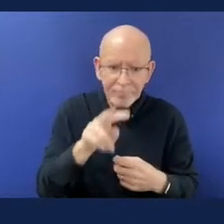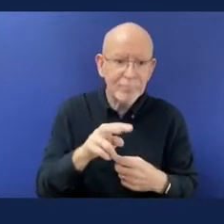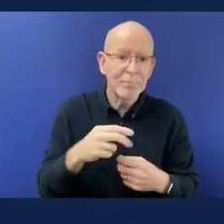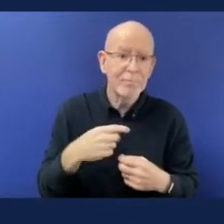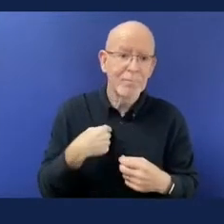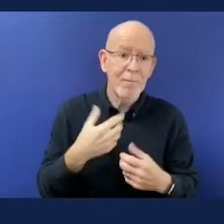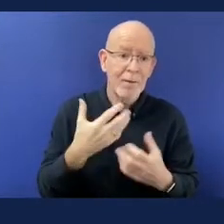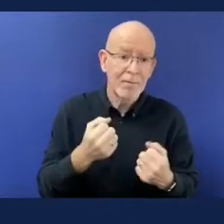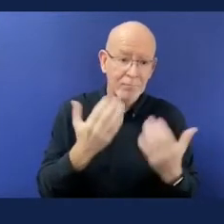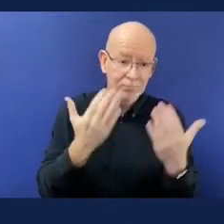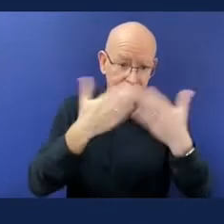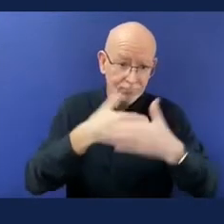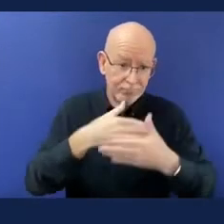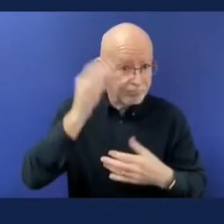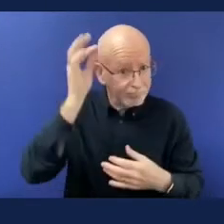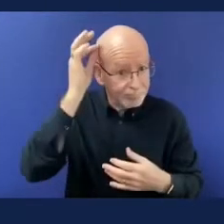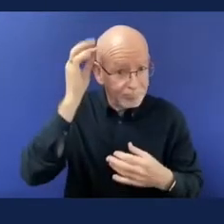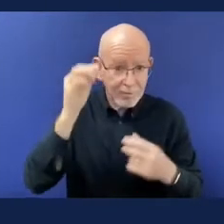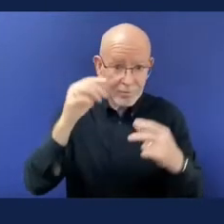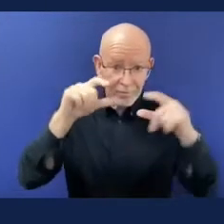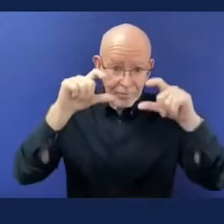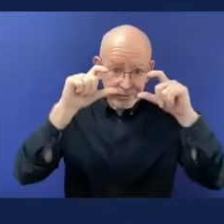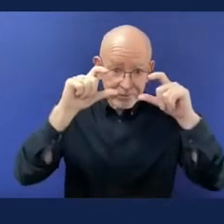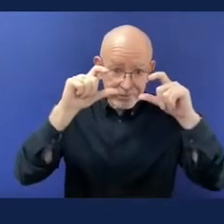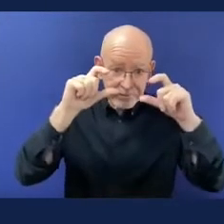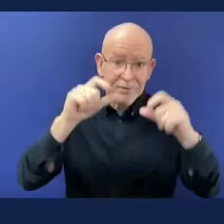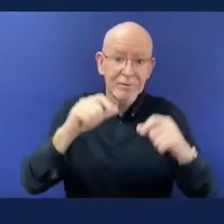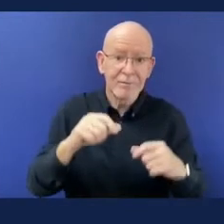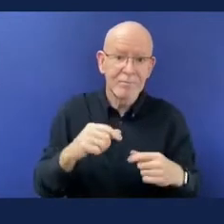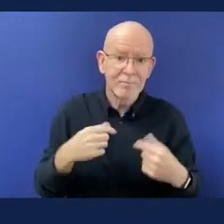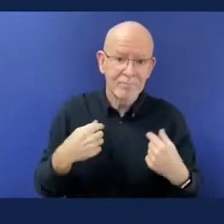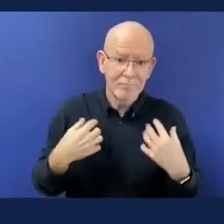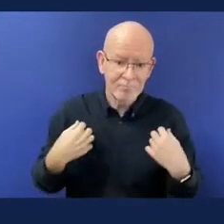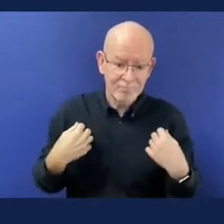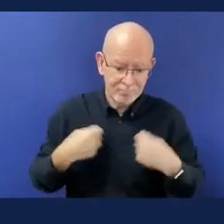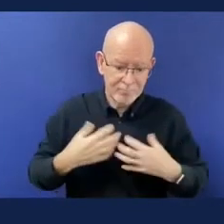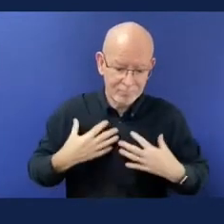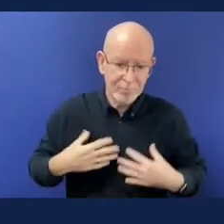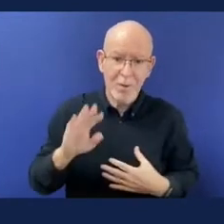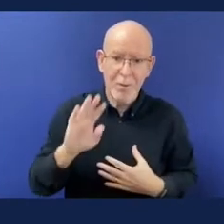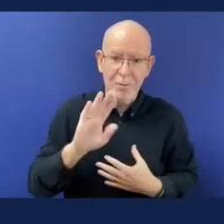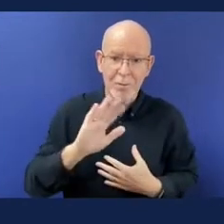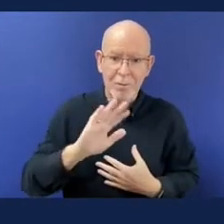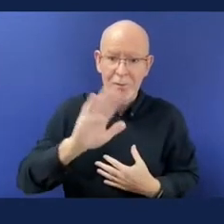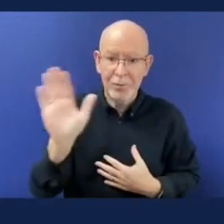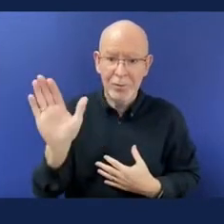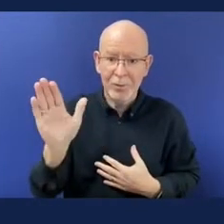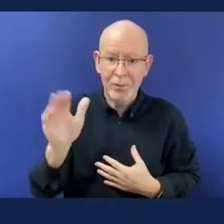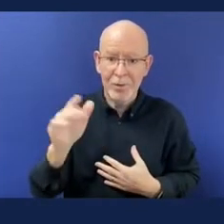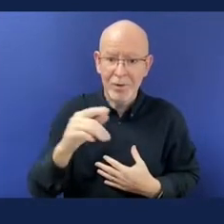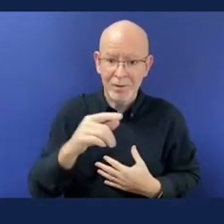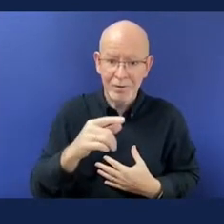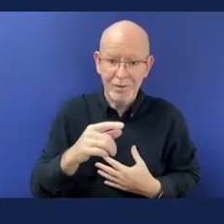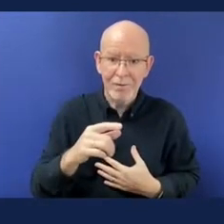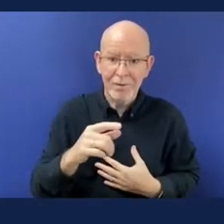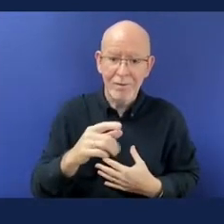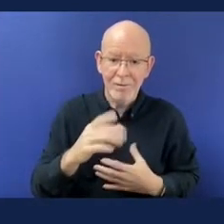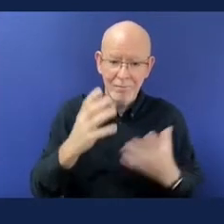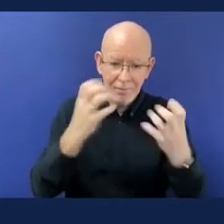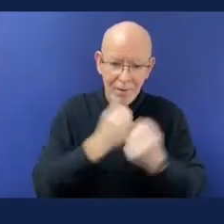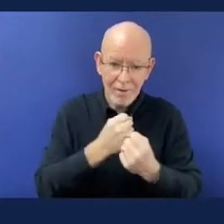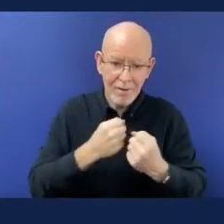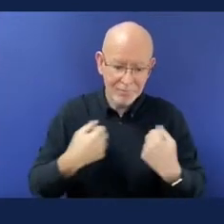as multinational companies and especially in the disability sector and right now I'm working in the venture philanthropy and impact